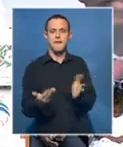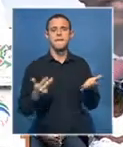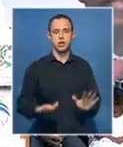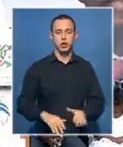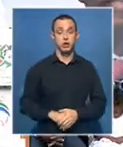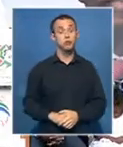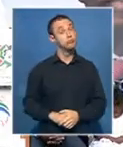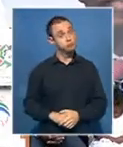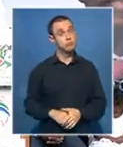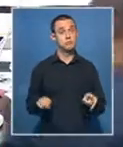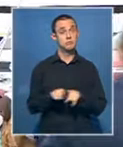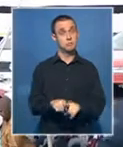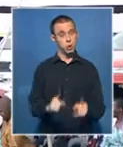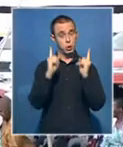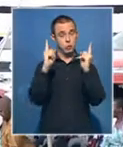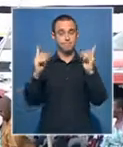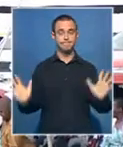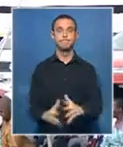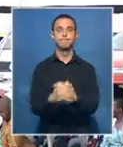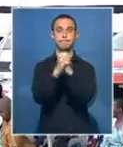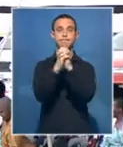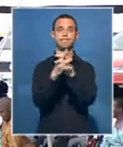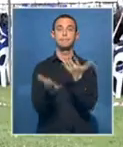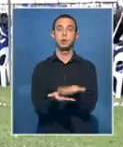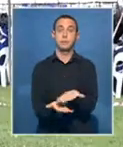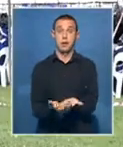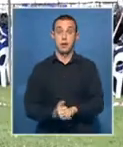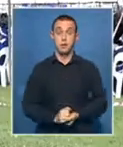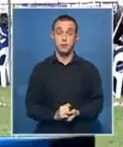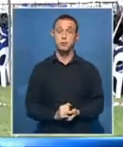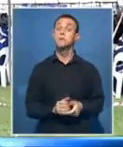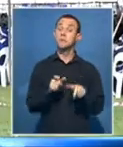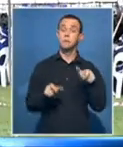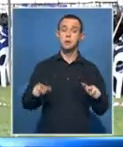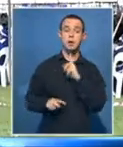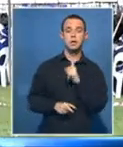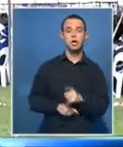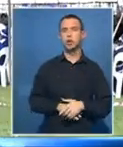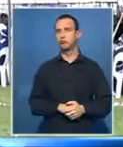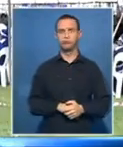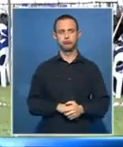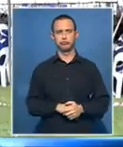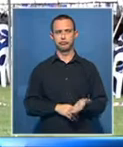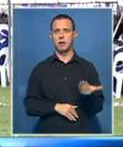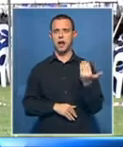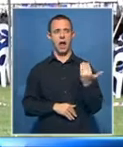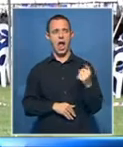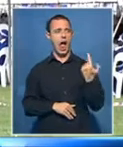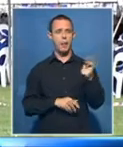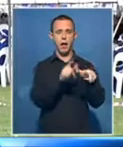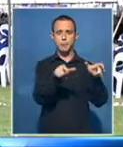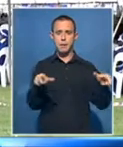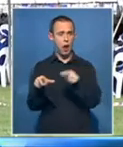But a call for unity. This thing that there are people who are saying they have not yet reconciled with others.